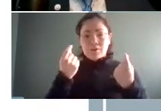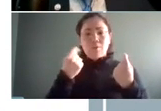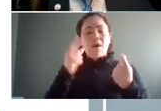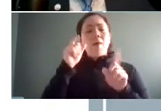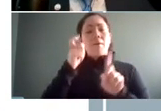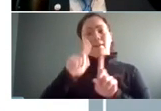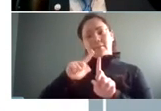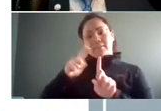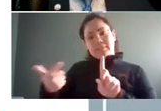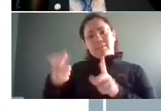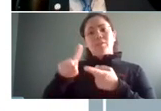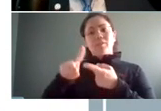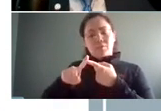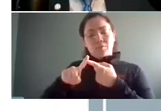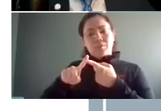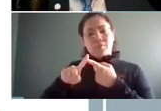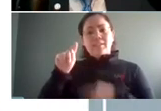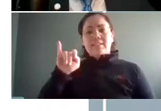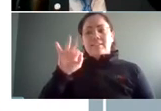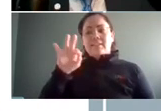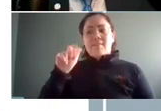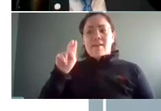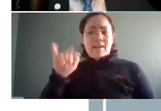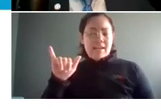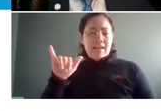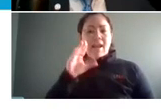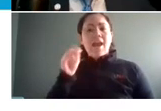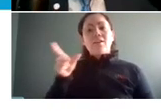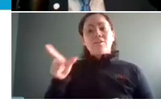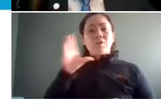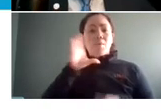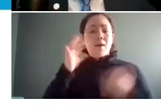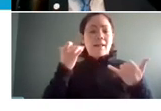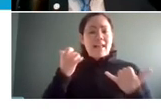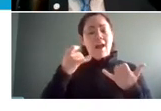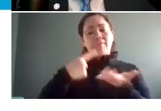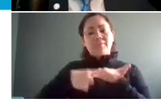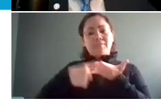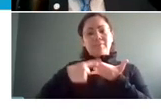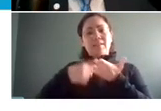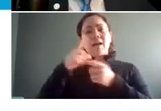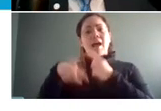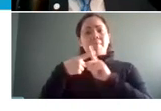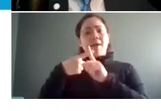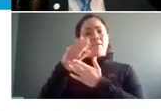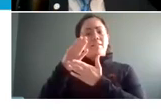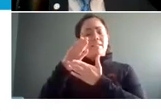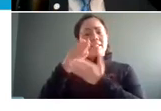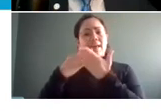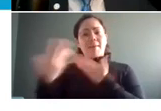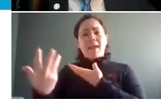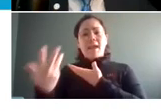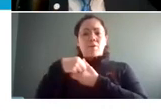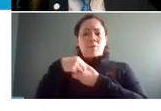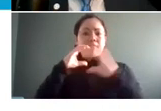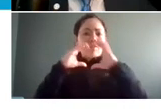it back to um tiffany and she's going to talk a little bit more about some um inclusive communication